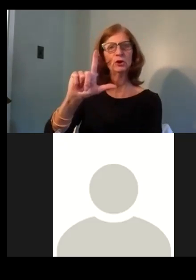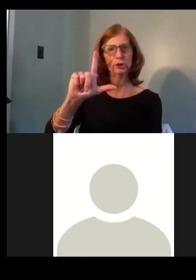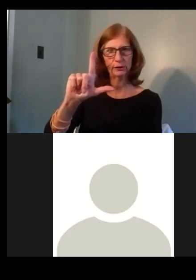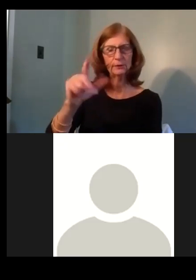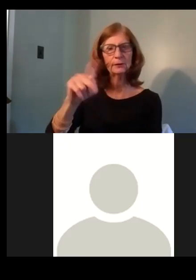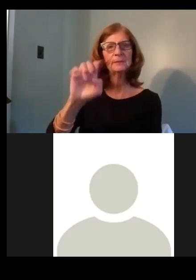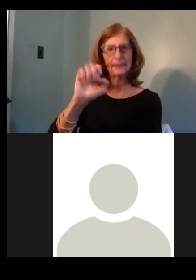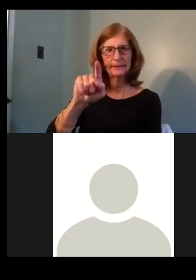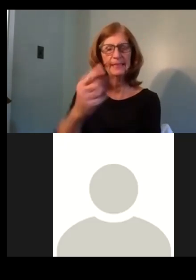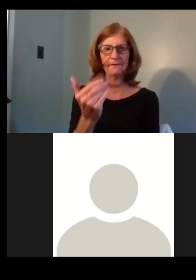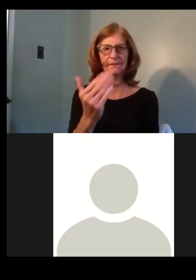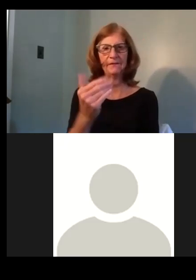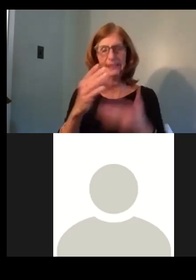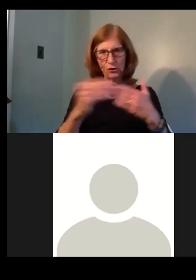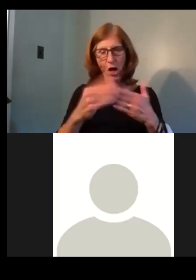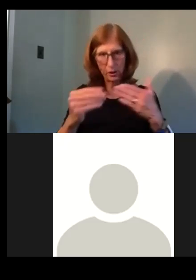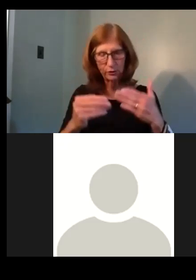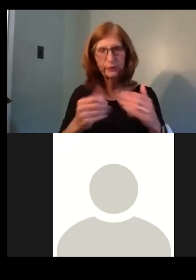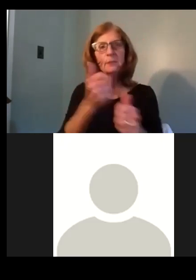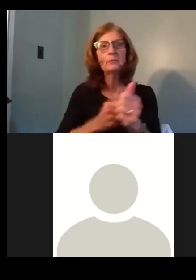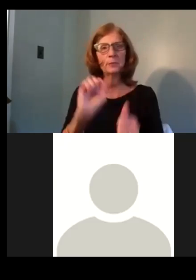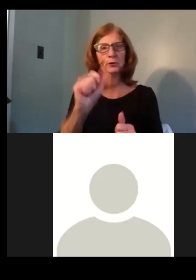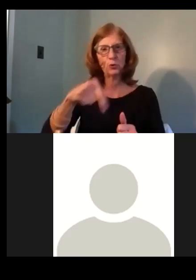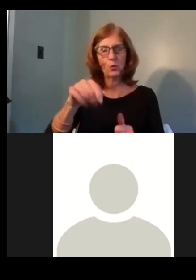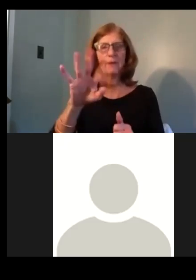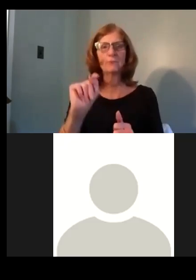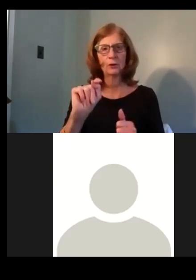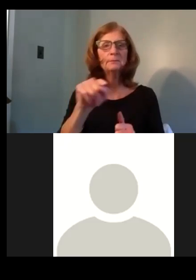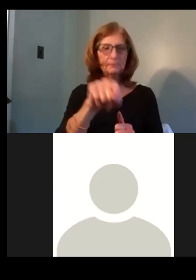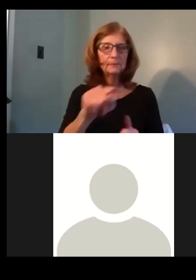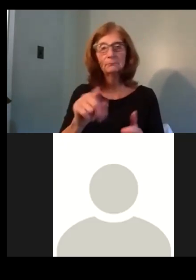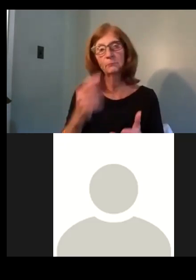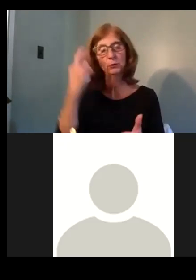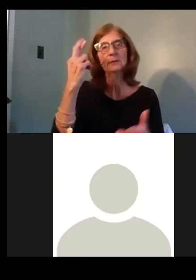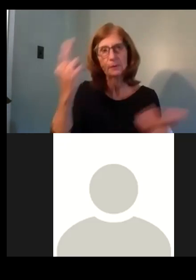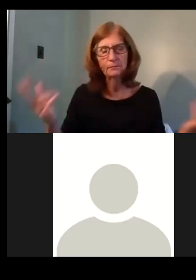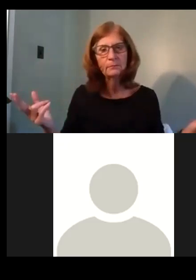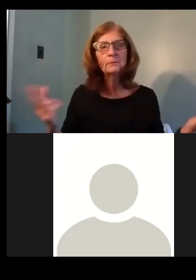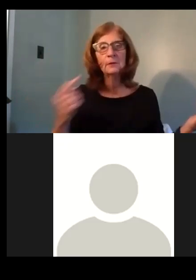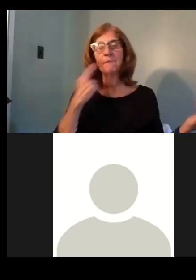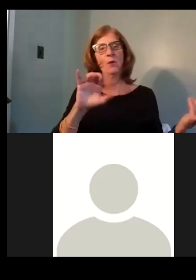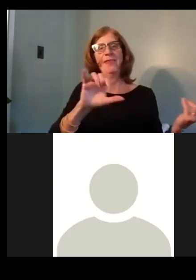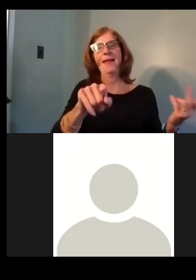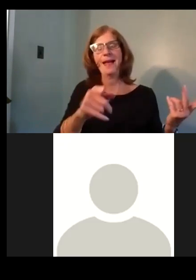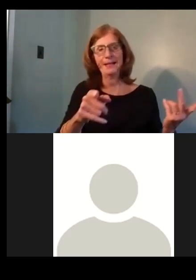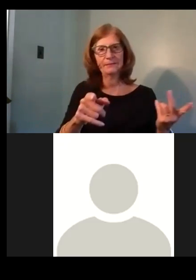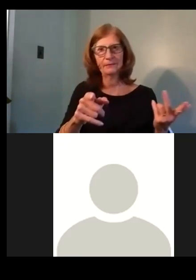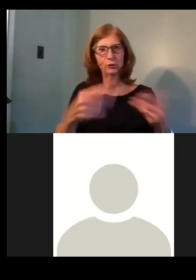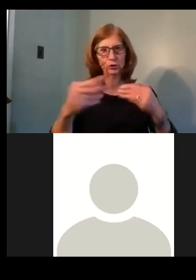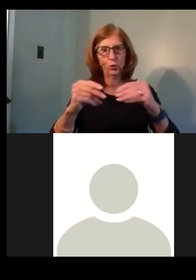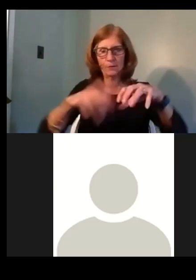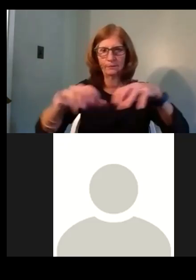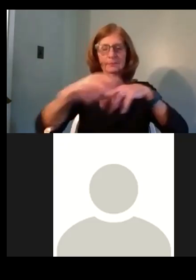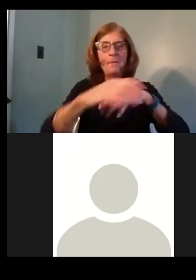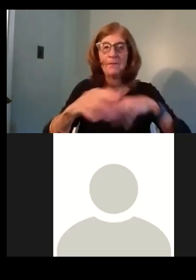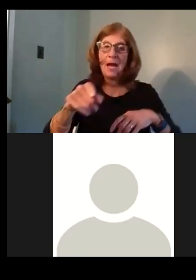$15 a square foot, which is like for high-visibility retail space, high-visibility retail space like that at Southside works often as